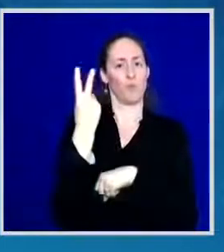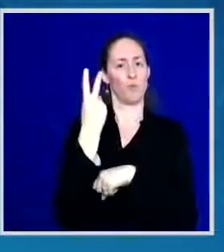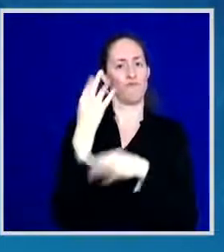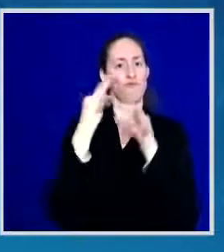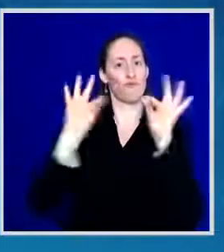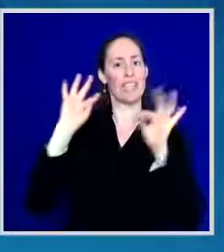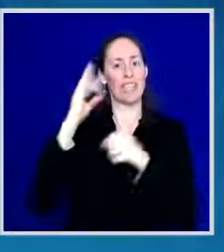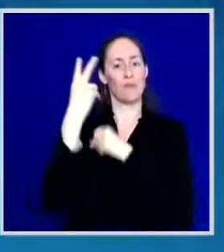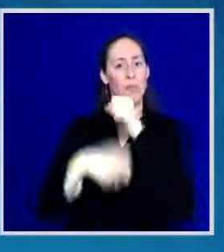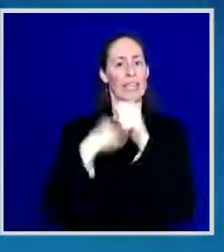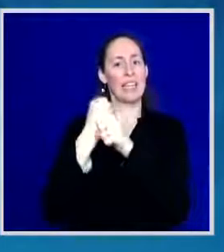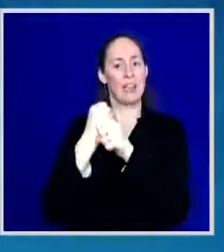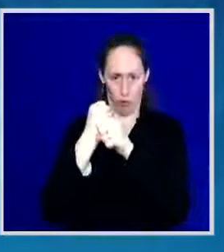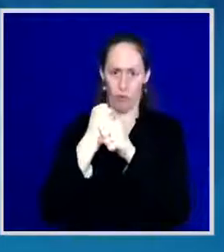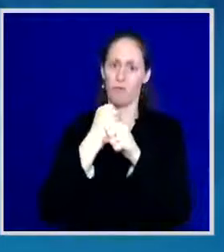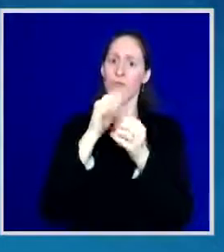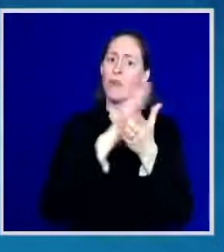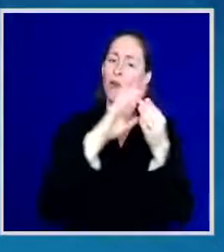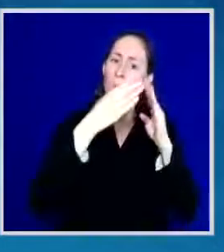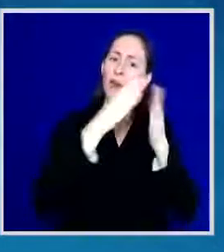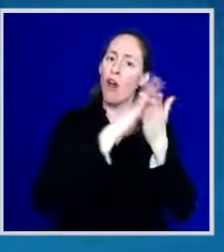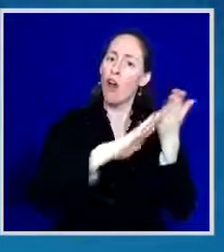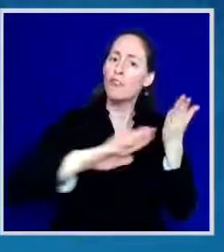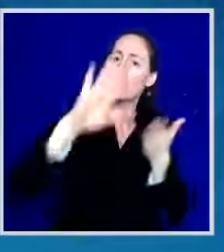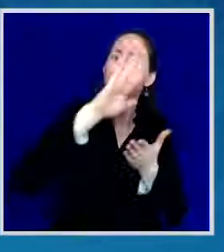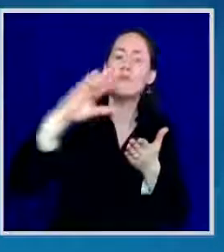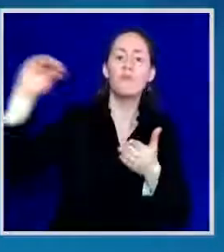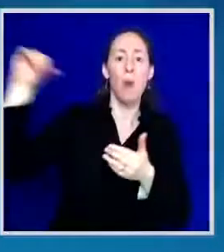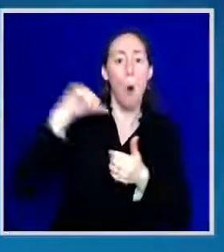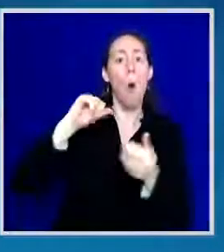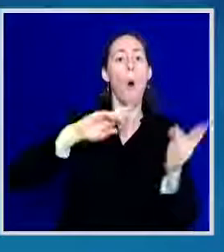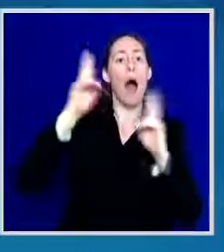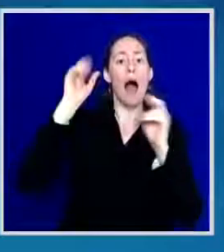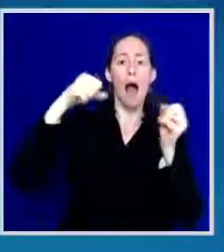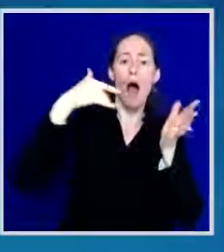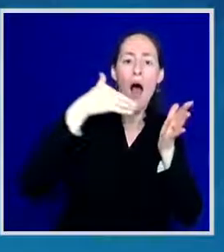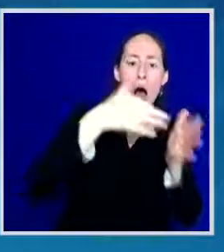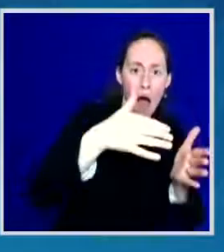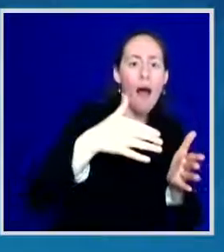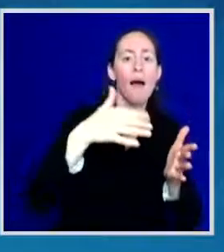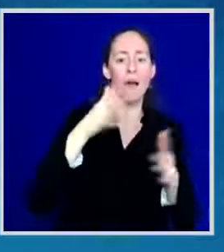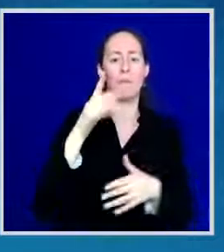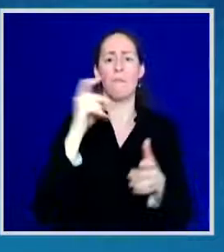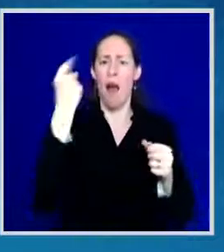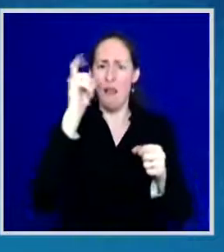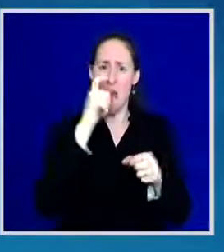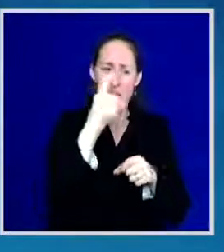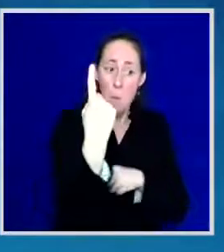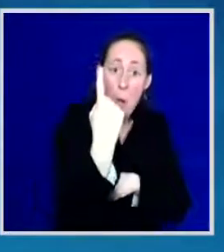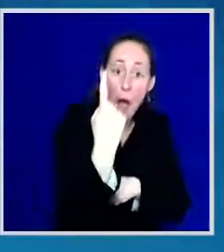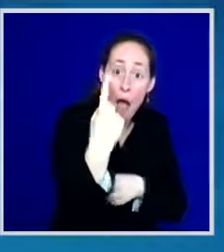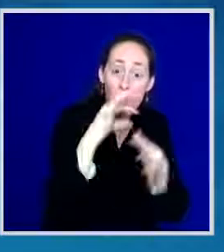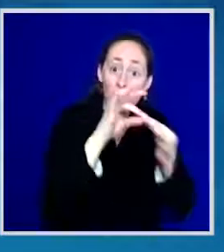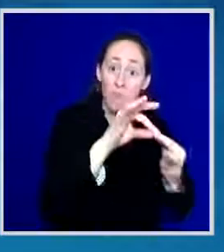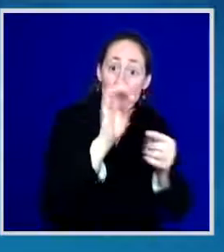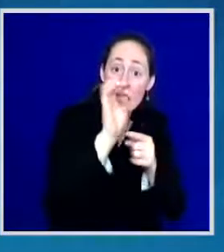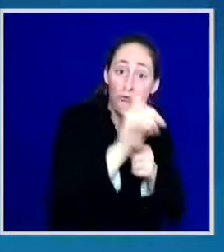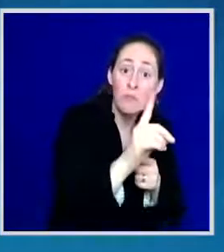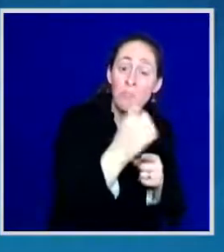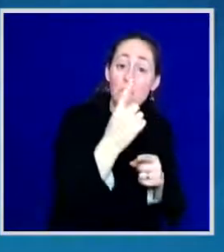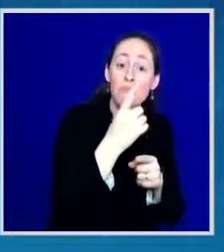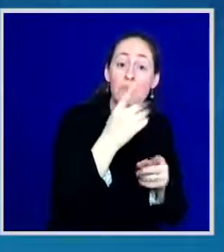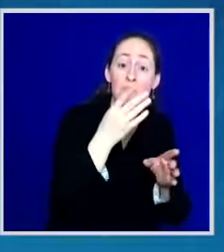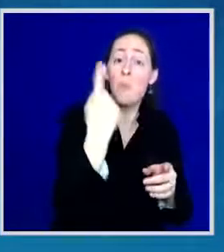students. because there shouldn't only be one educational path to success. The American Jobs